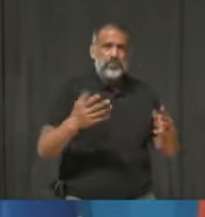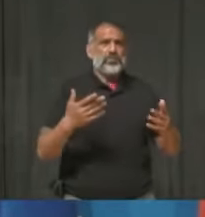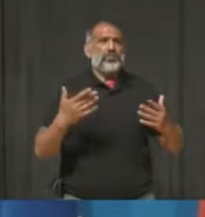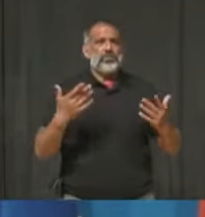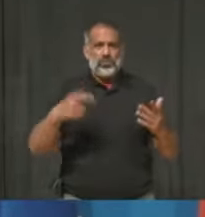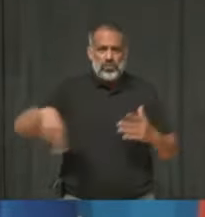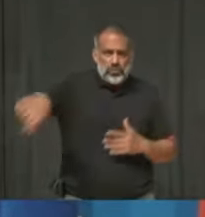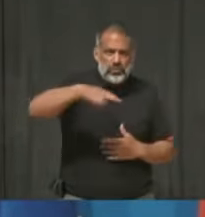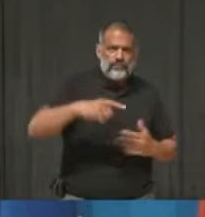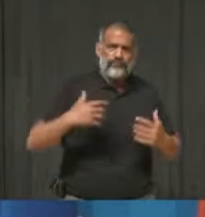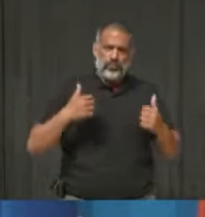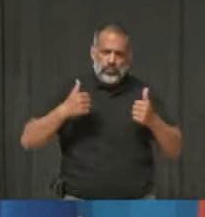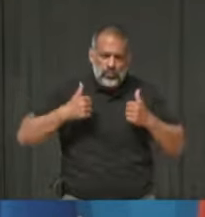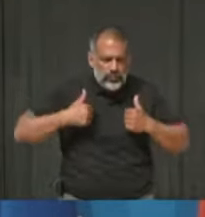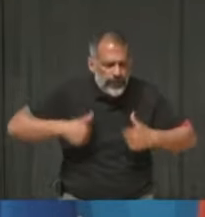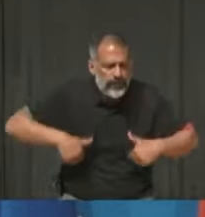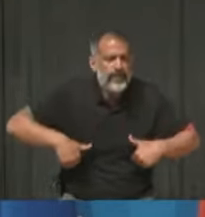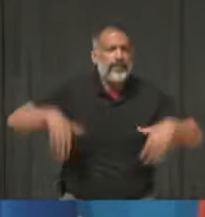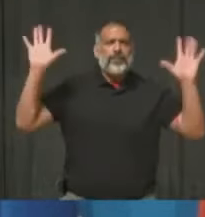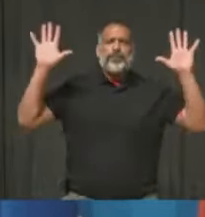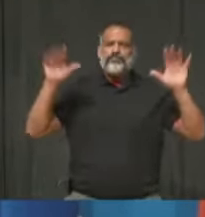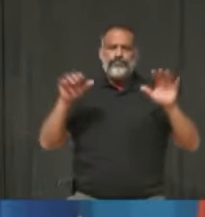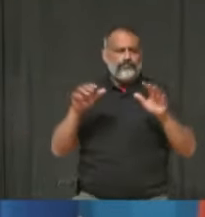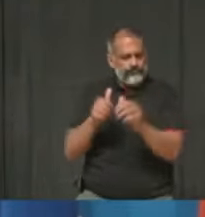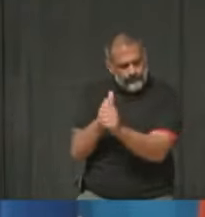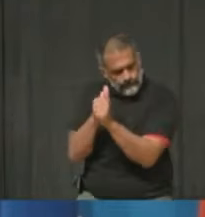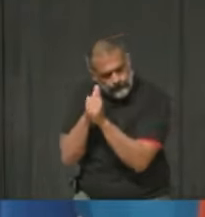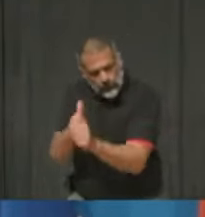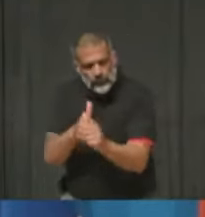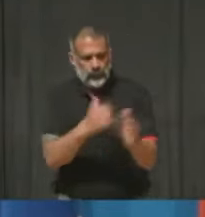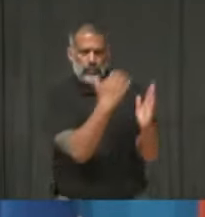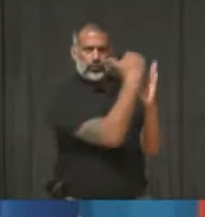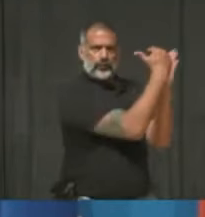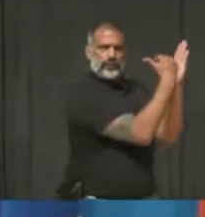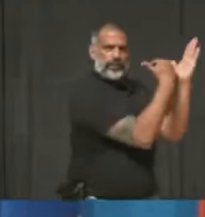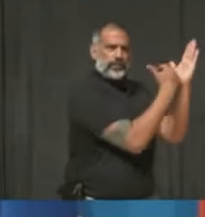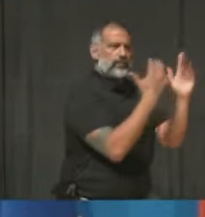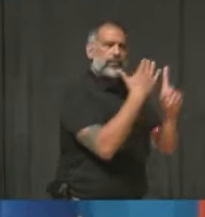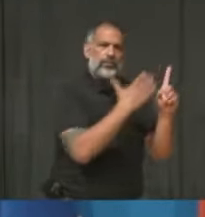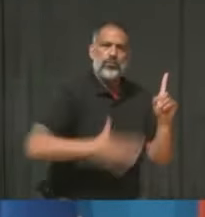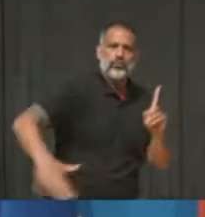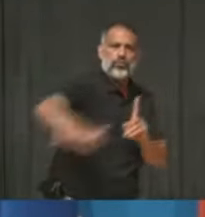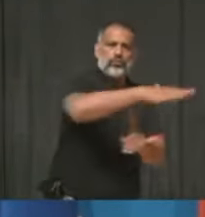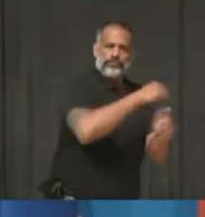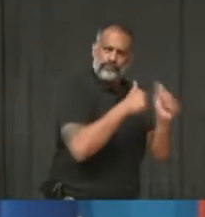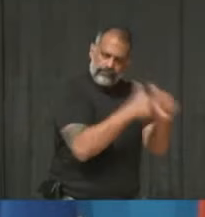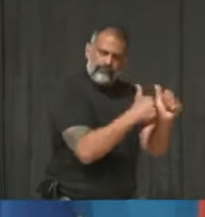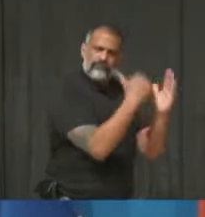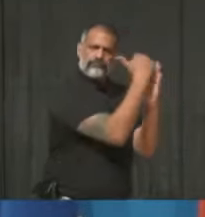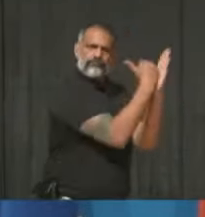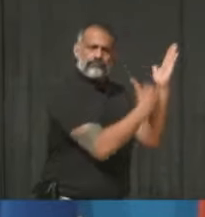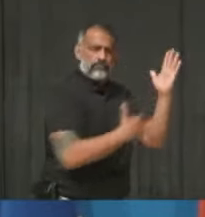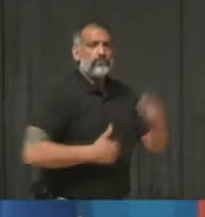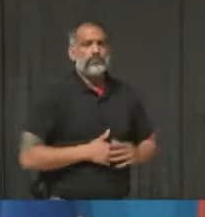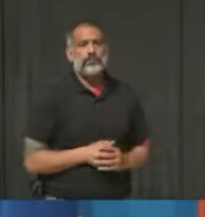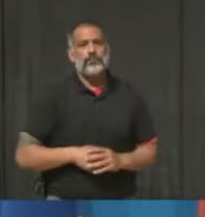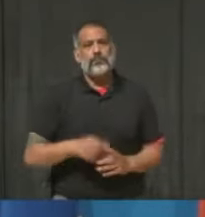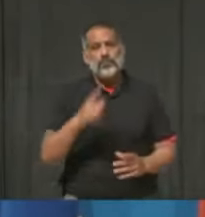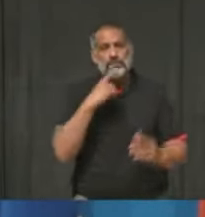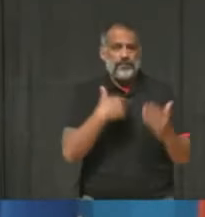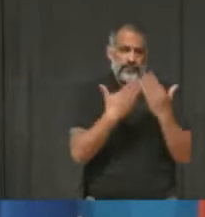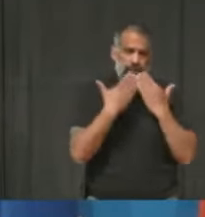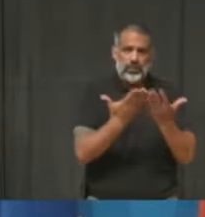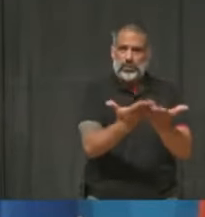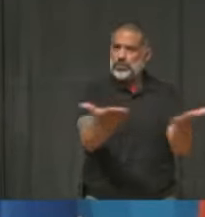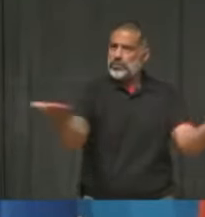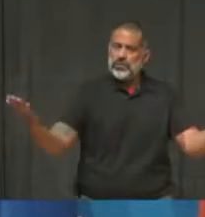sacrifices for the collective good, for continuing to follow public health advice. And the reality is that